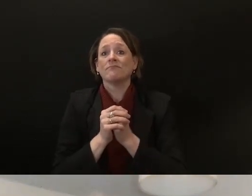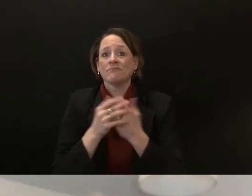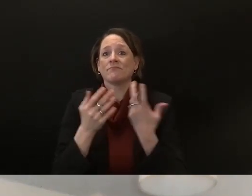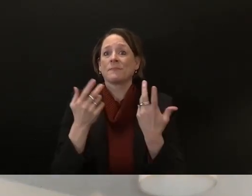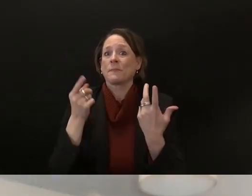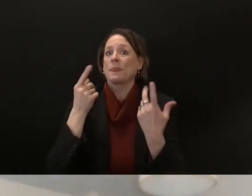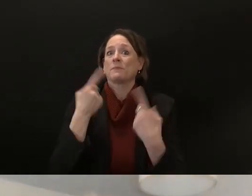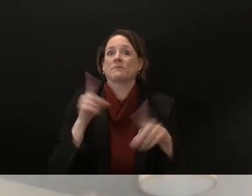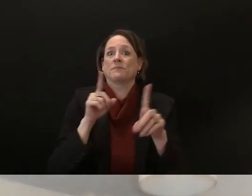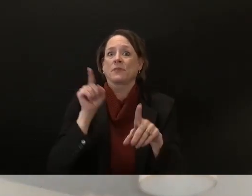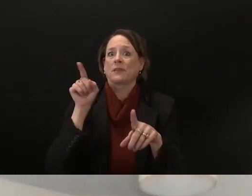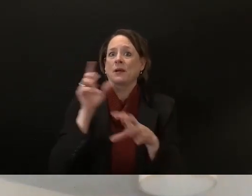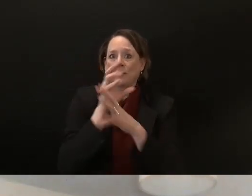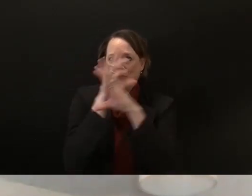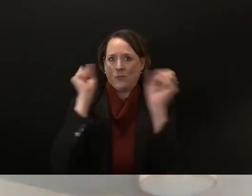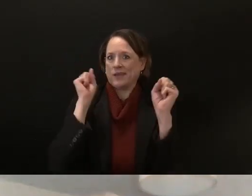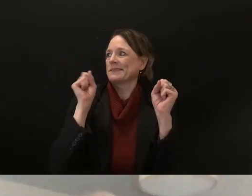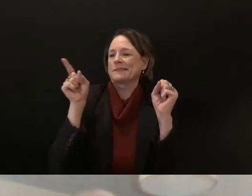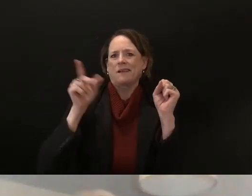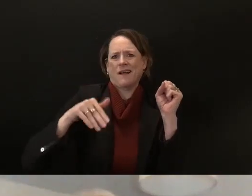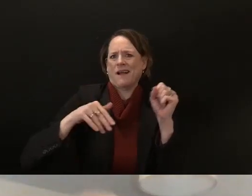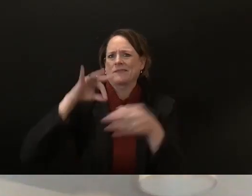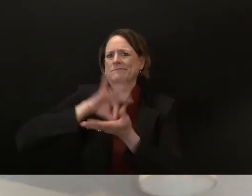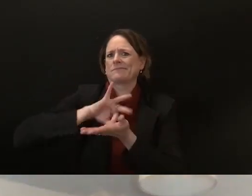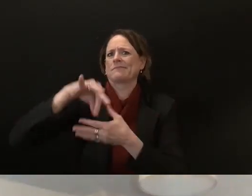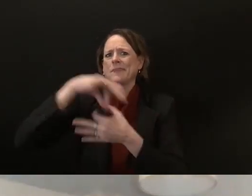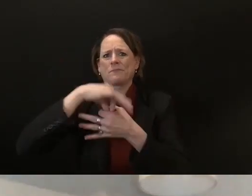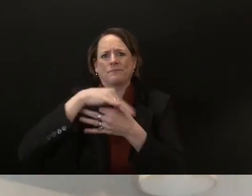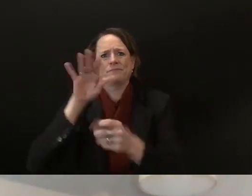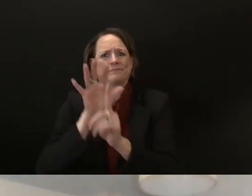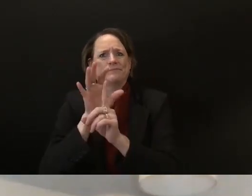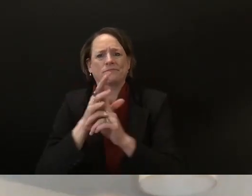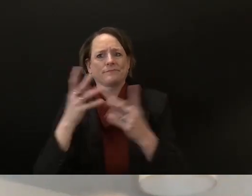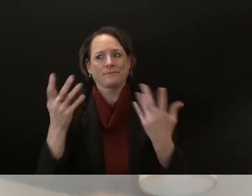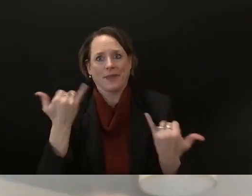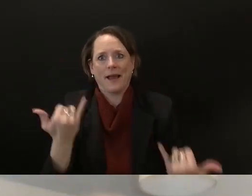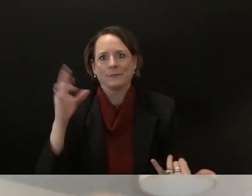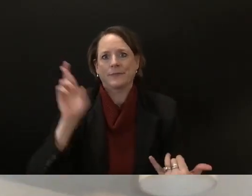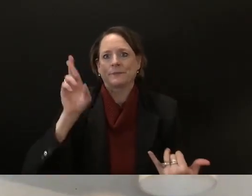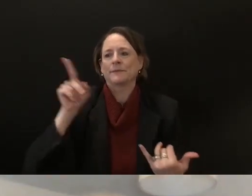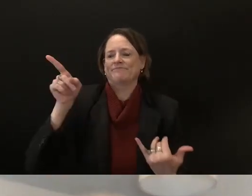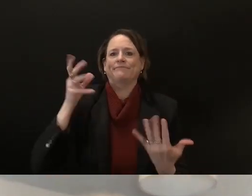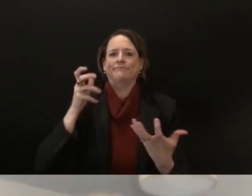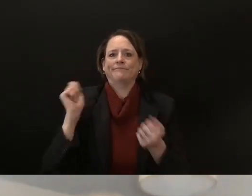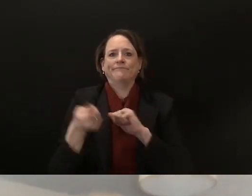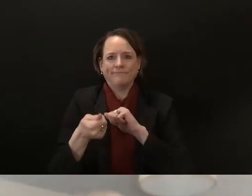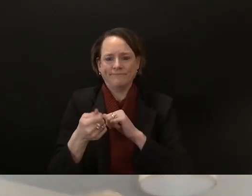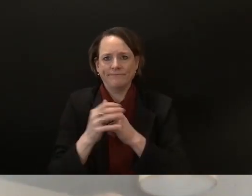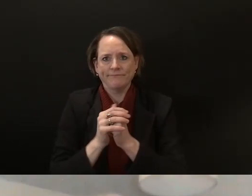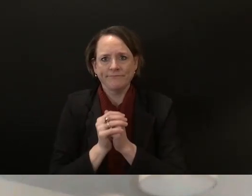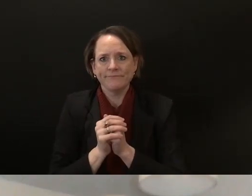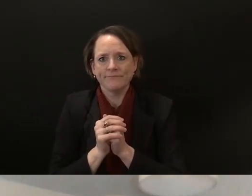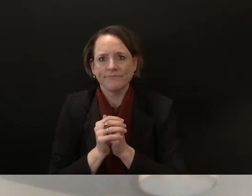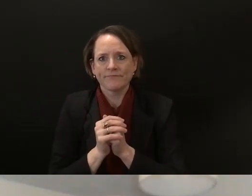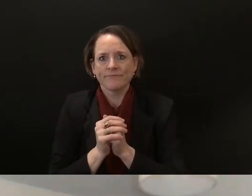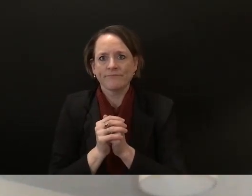actually a lot of other states do it already basically any point of contact you have with the state there's your registration is updated and that